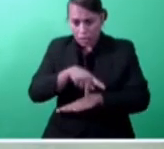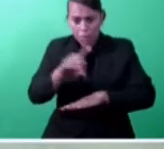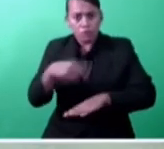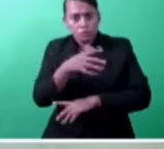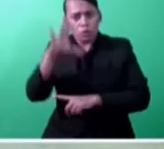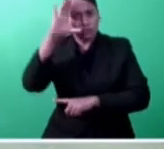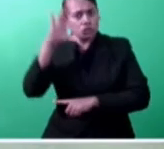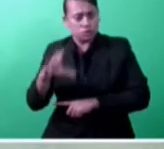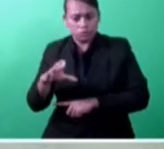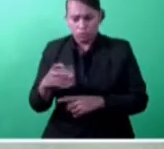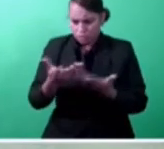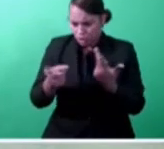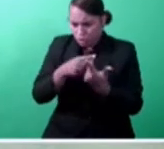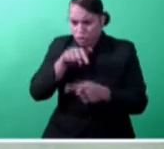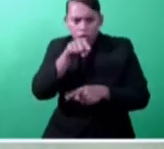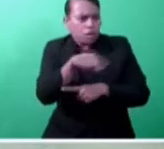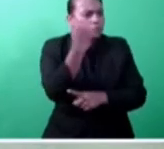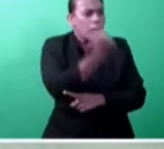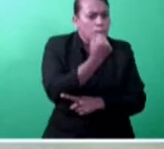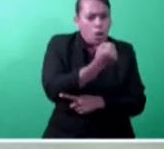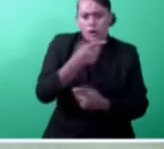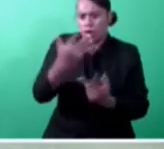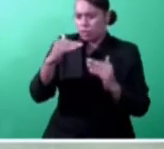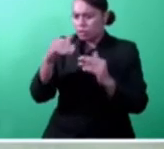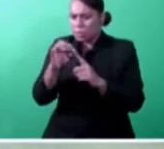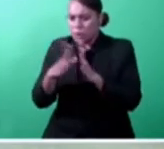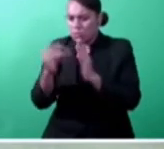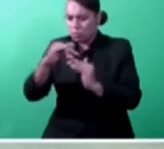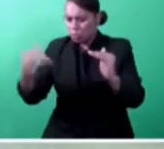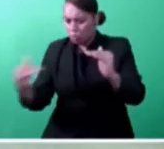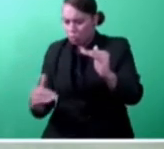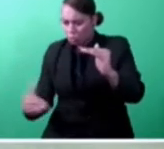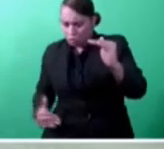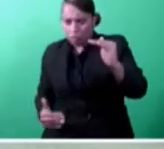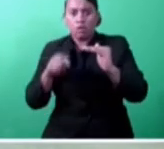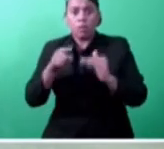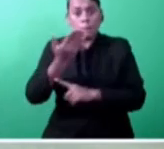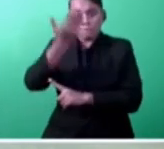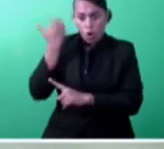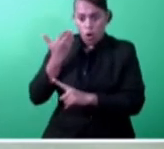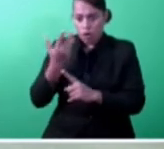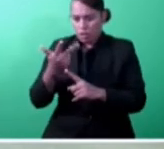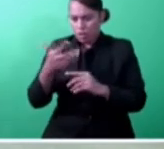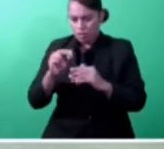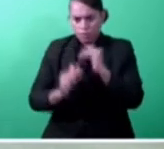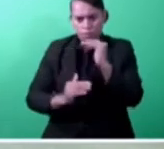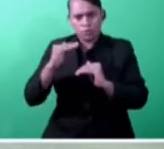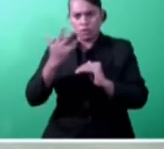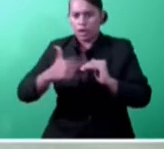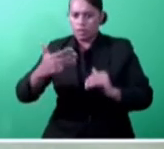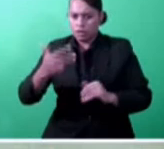faster rate, with Samoa down eight ranks from 90 to 98, Tonga from 91 to 103,